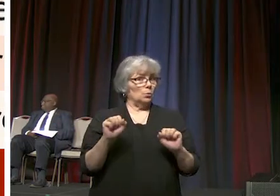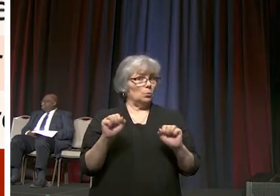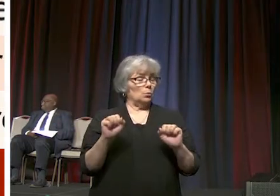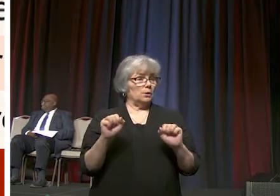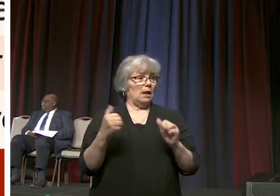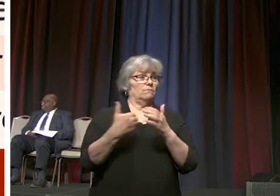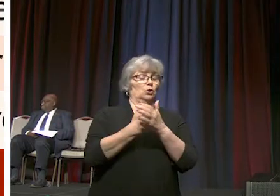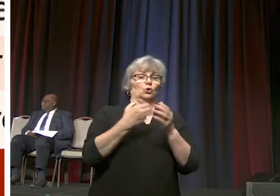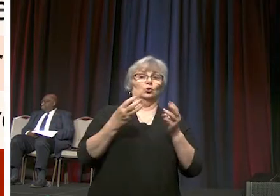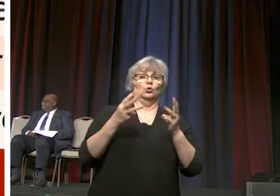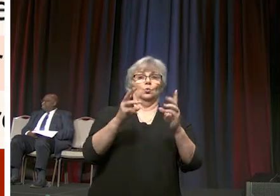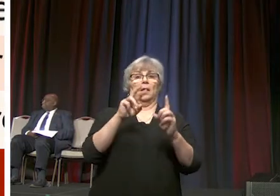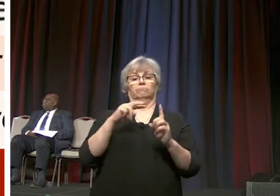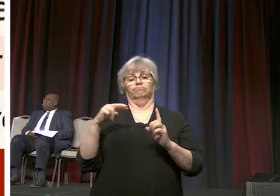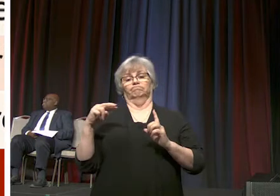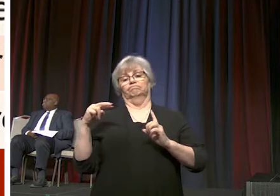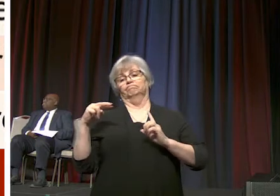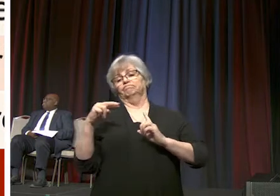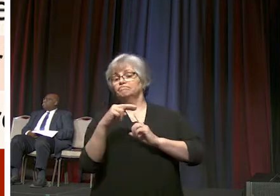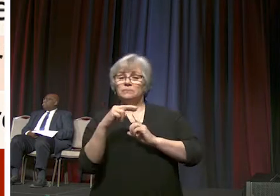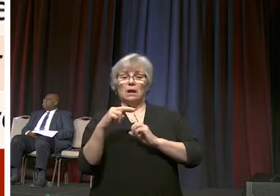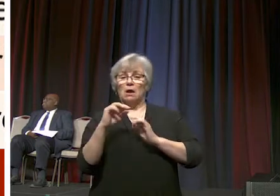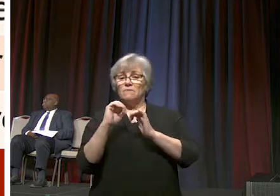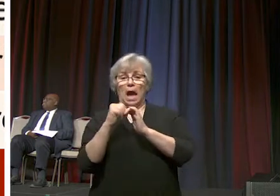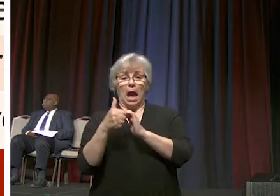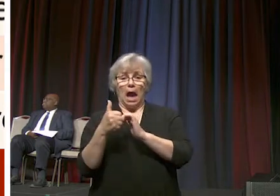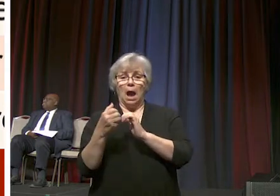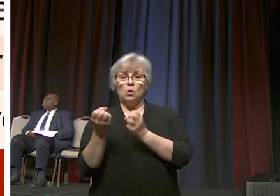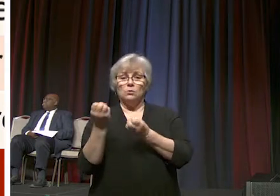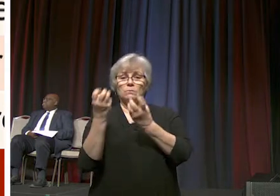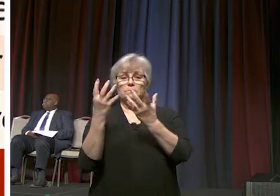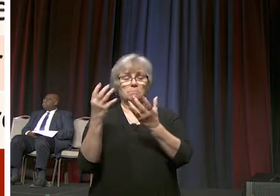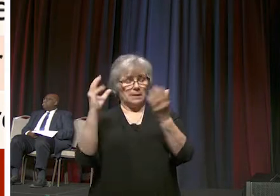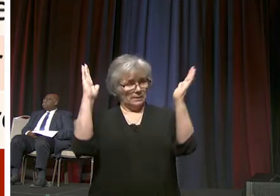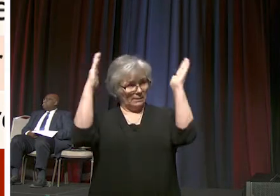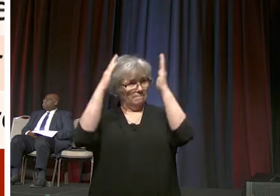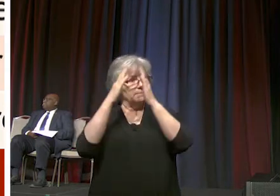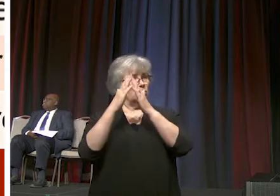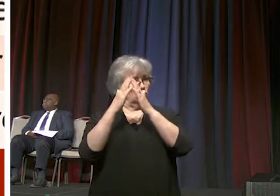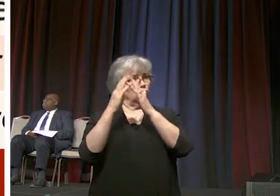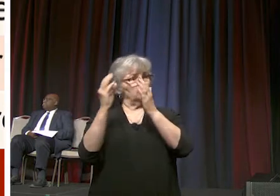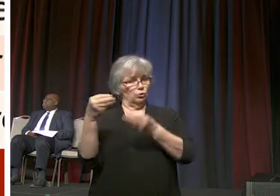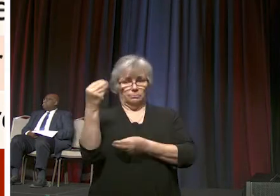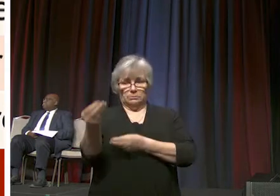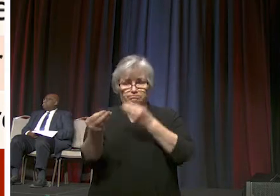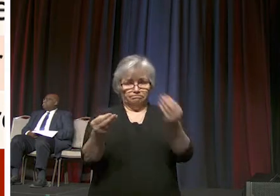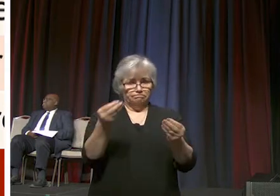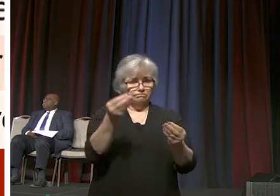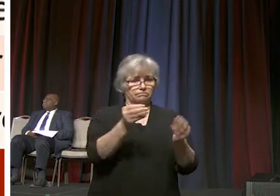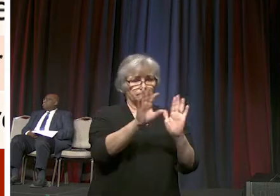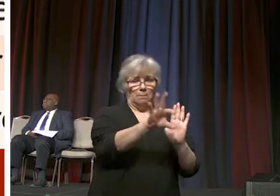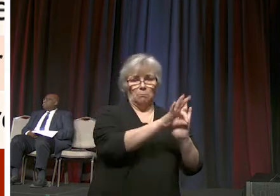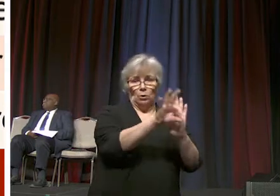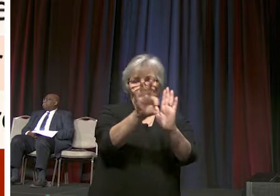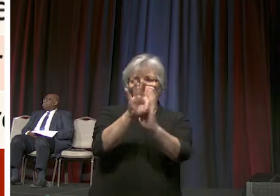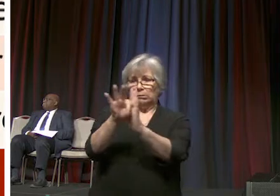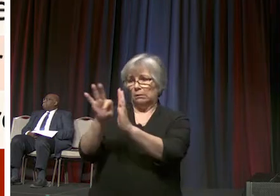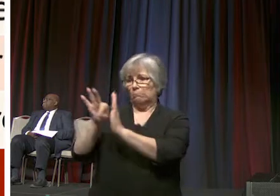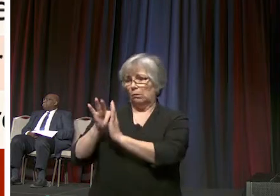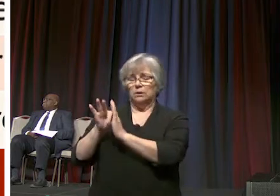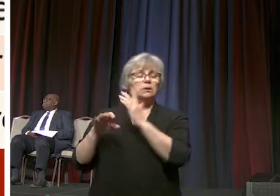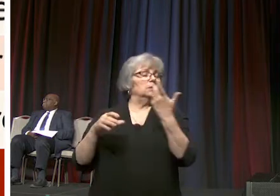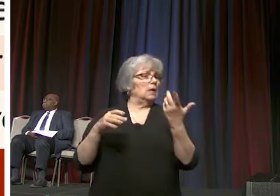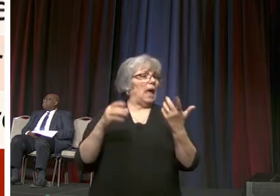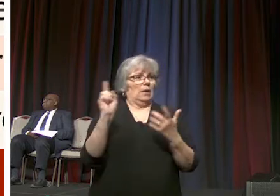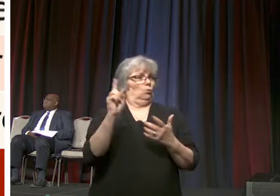new way of looking at how and in what way numbers of bishops should be allocated and where they should be allocated the membership